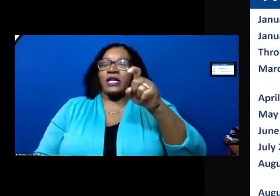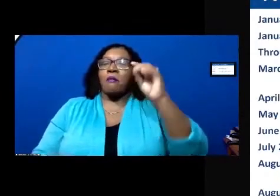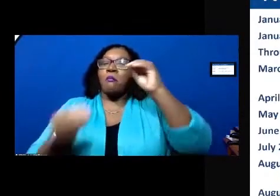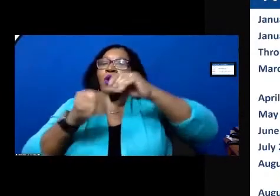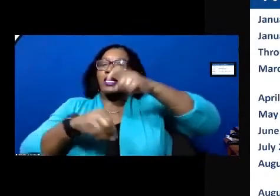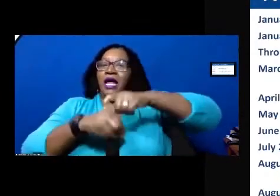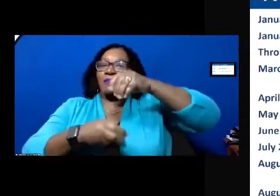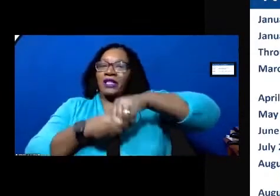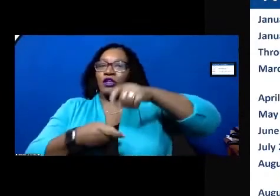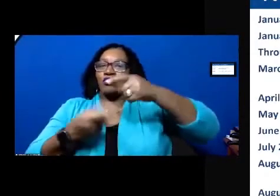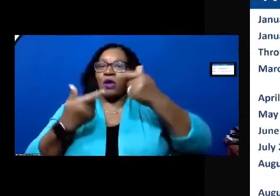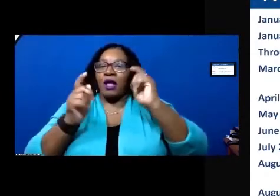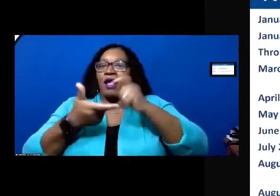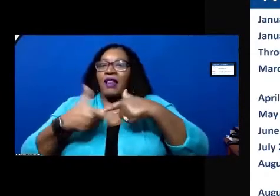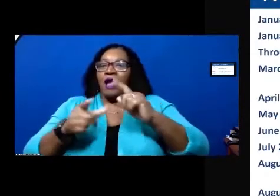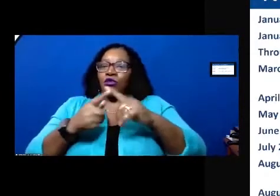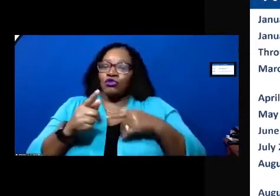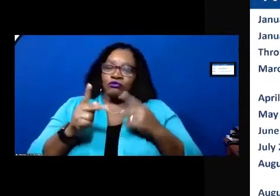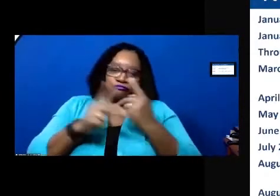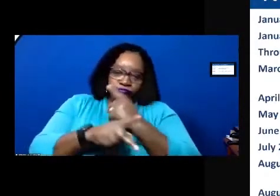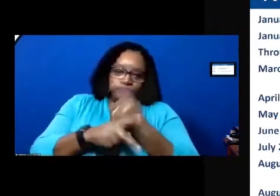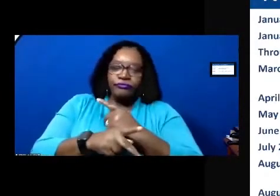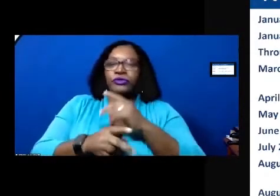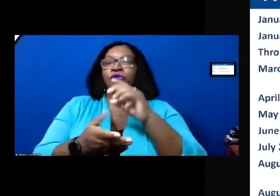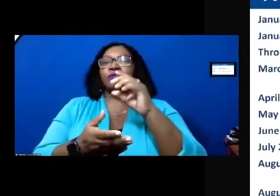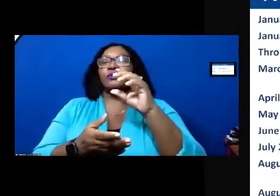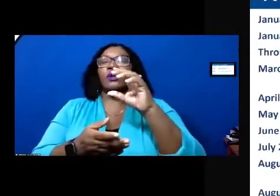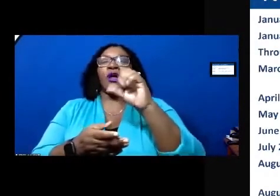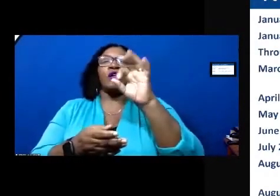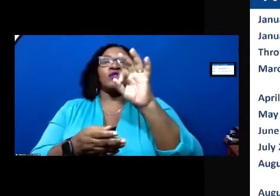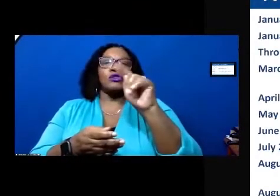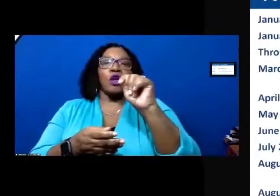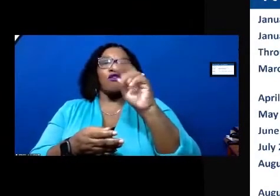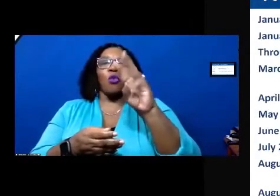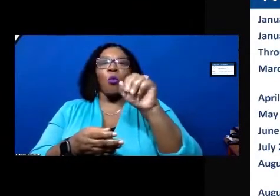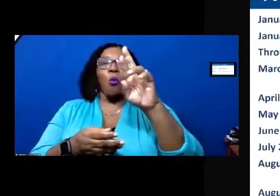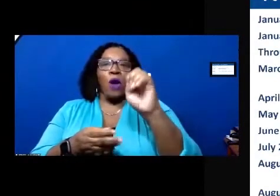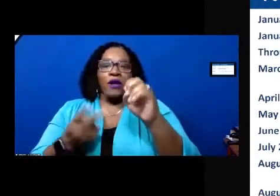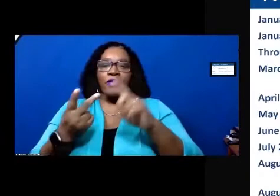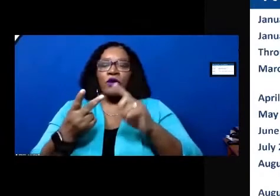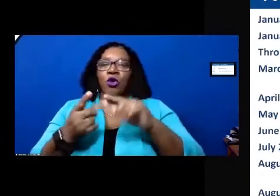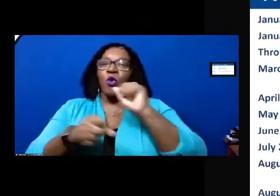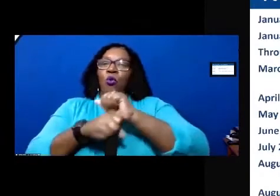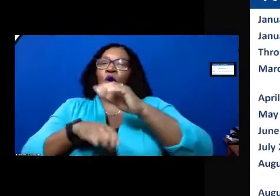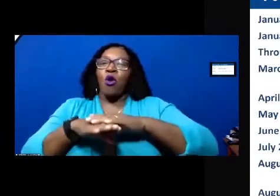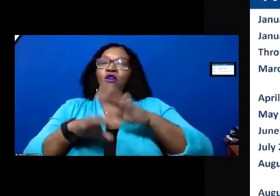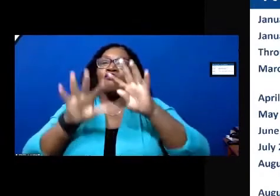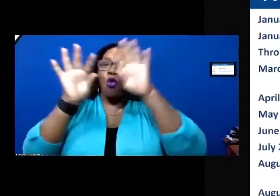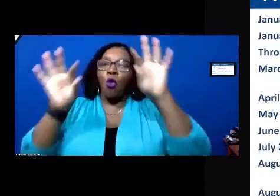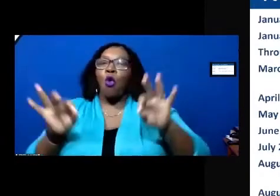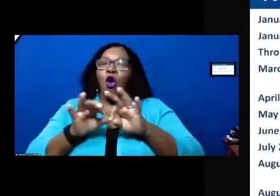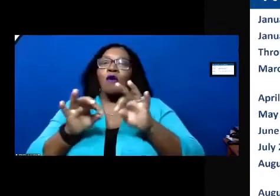allow us time to reconfigure our software work on some of our forms and the like